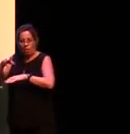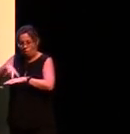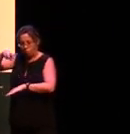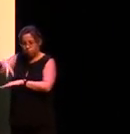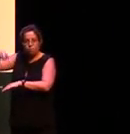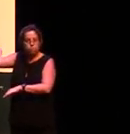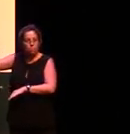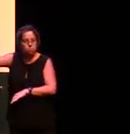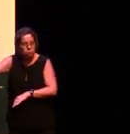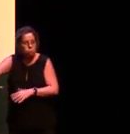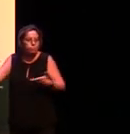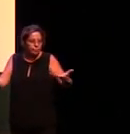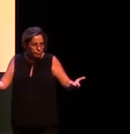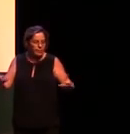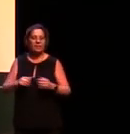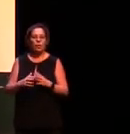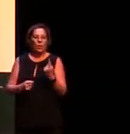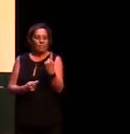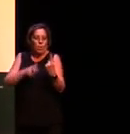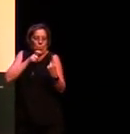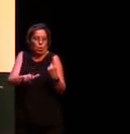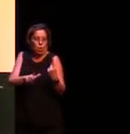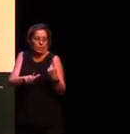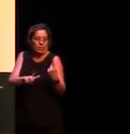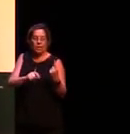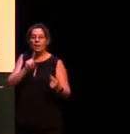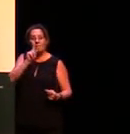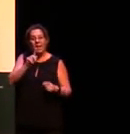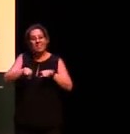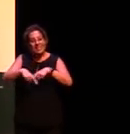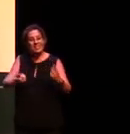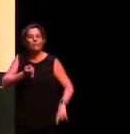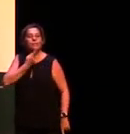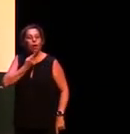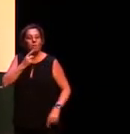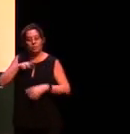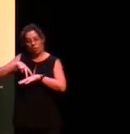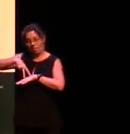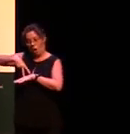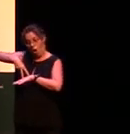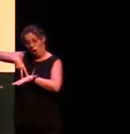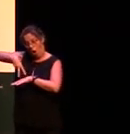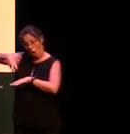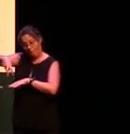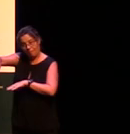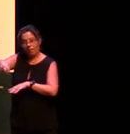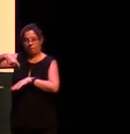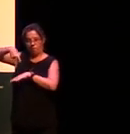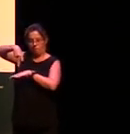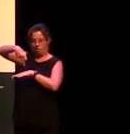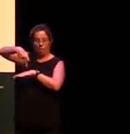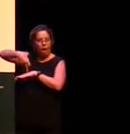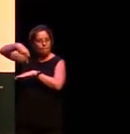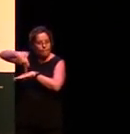but in fact in binninggunwok there are different types of hopping depending on the thing that's doing the hopping